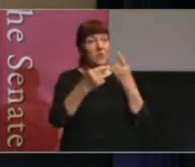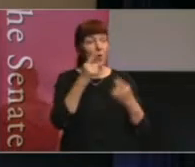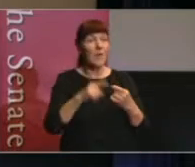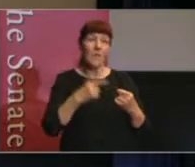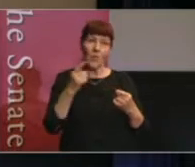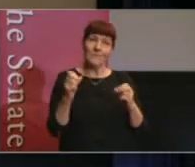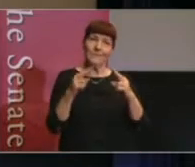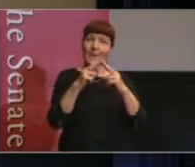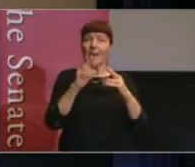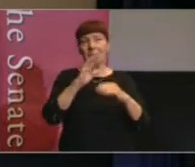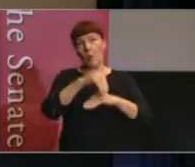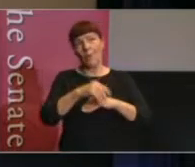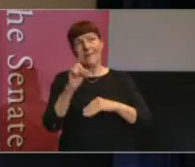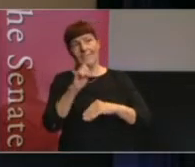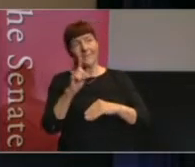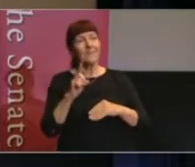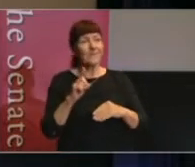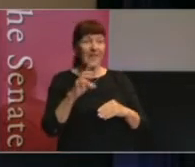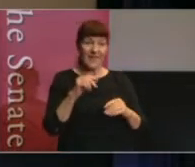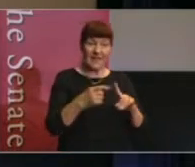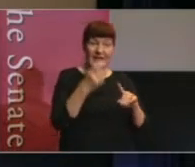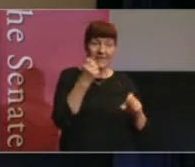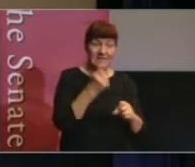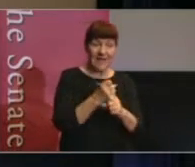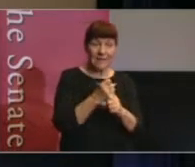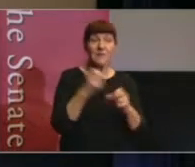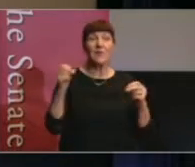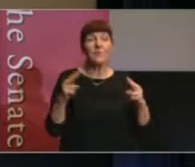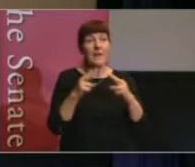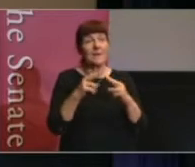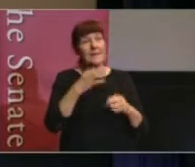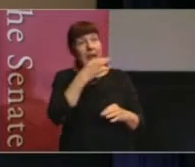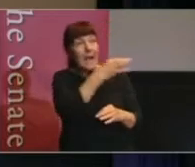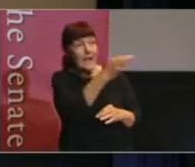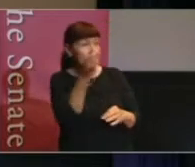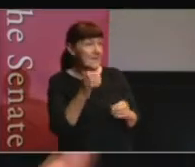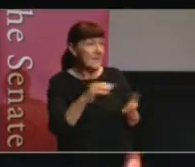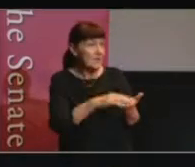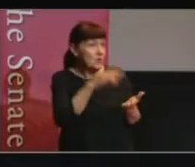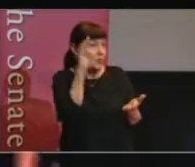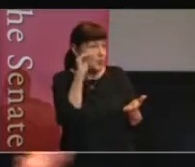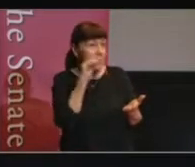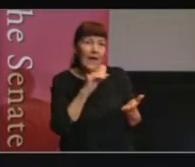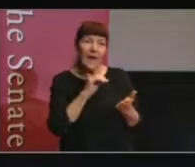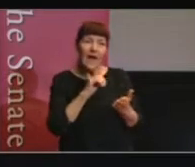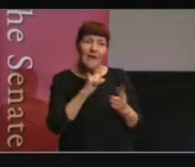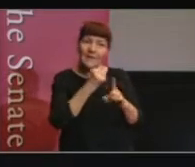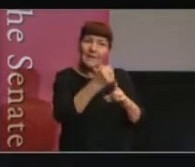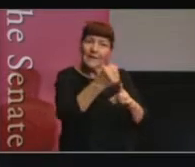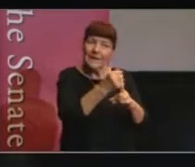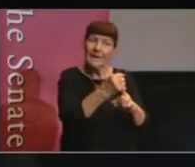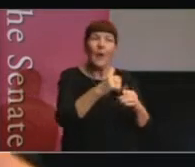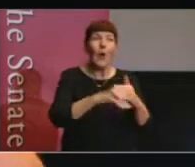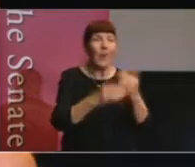institution's about. And when there's examples of parliaments asking students, it has a flow-on effect to their families.